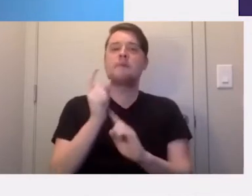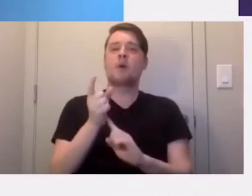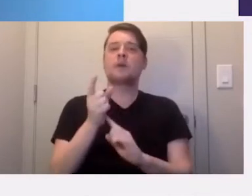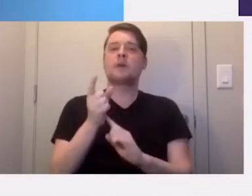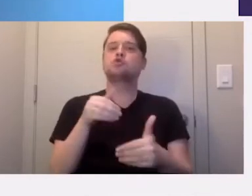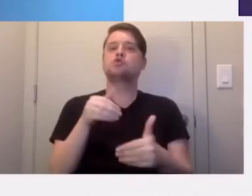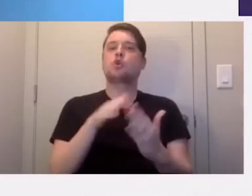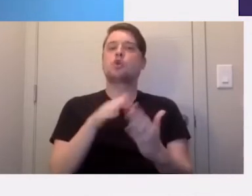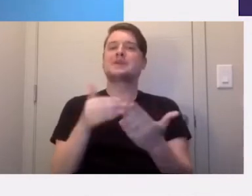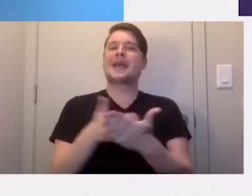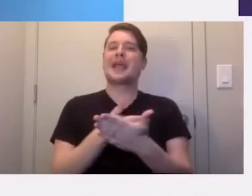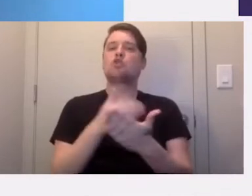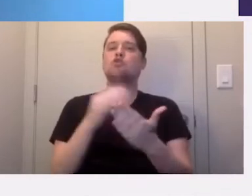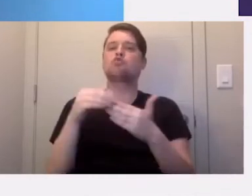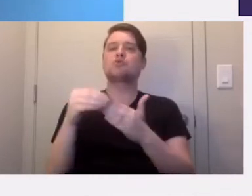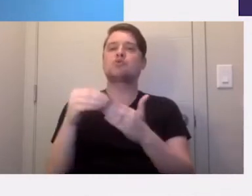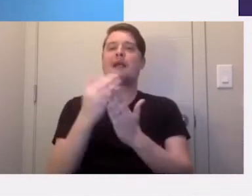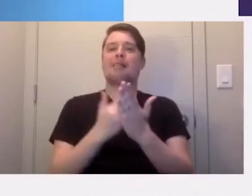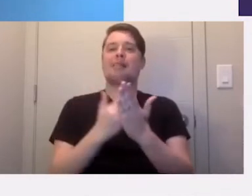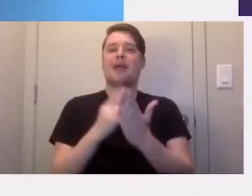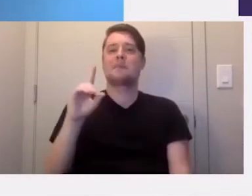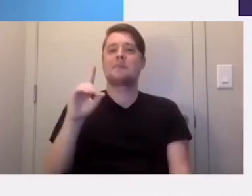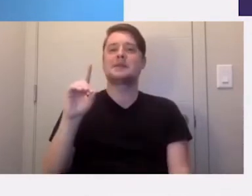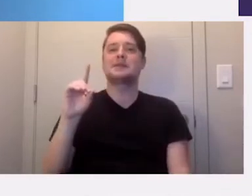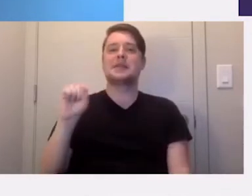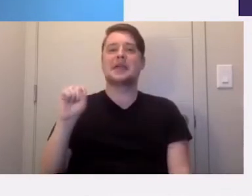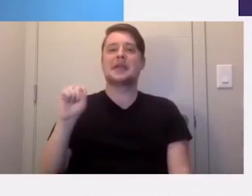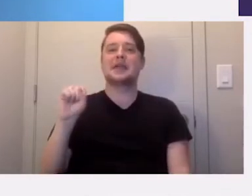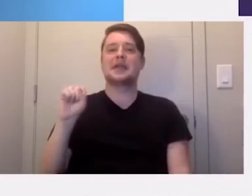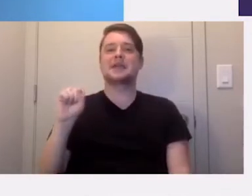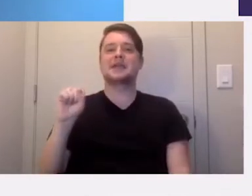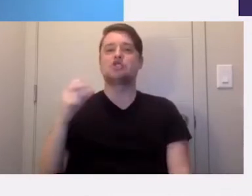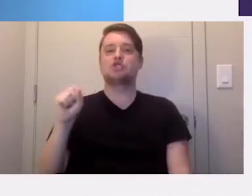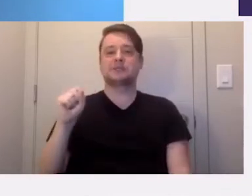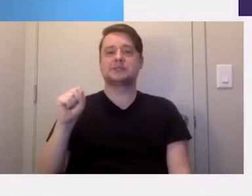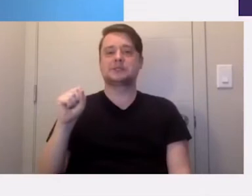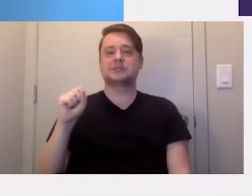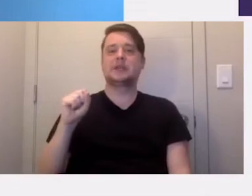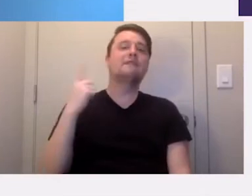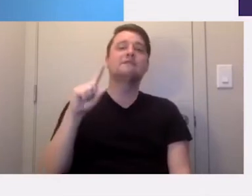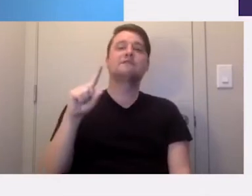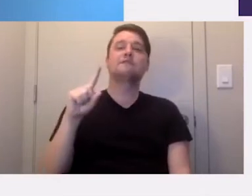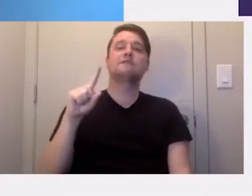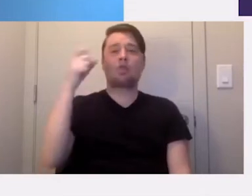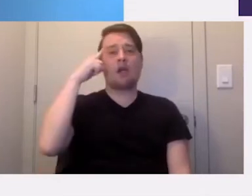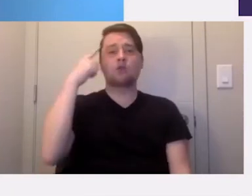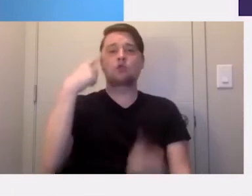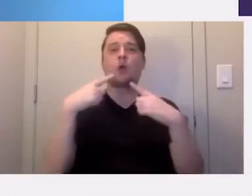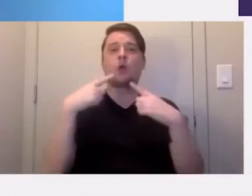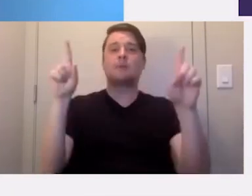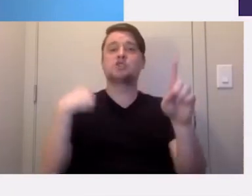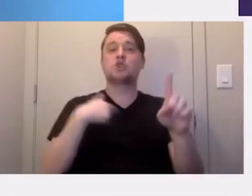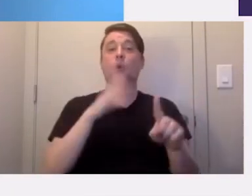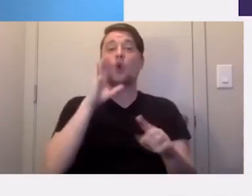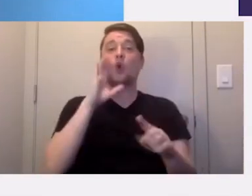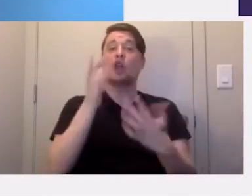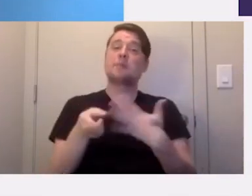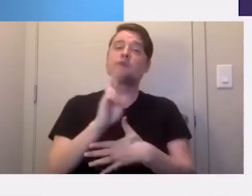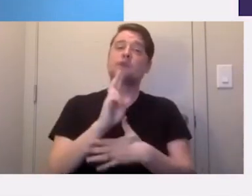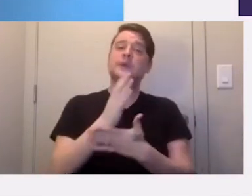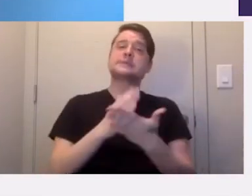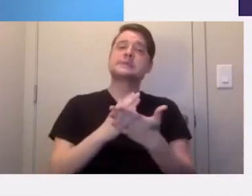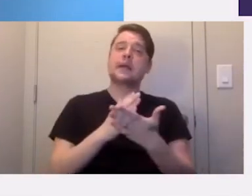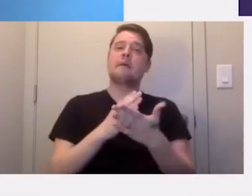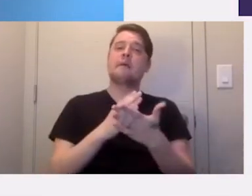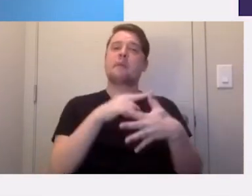the new guidelines by DSHS in response to Governor Inslee's proclamation. We'll be reviewing some of the high-level